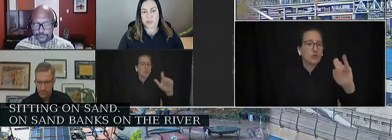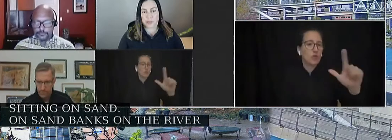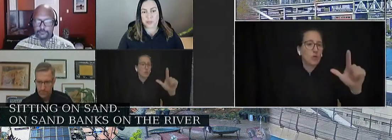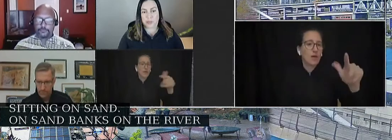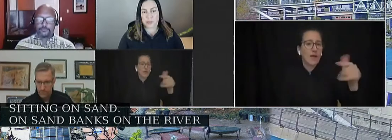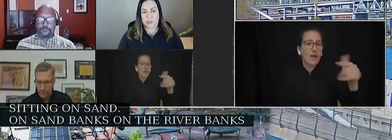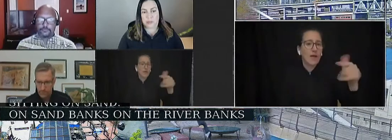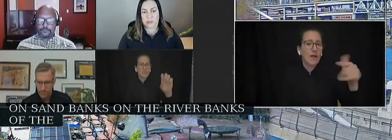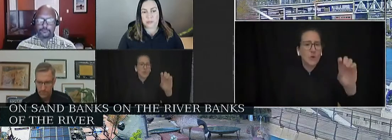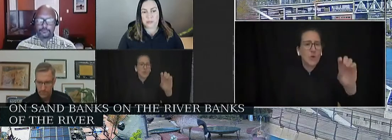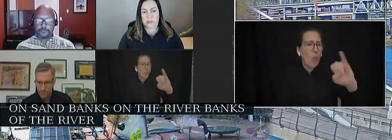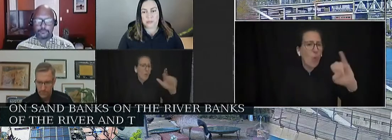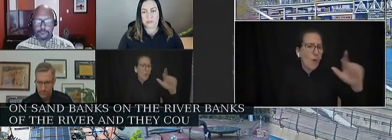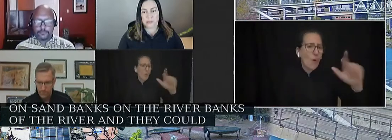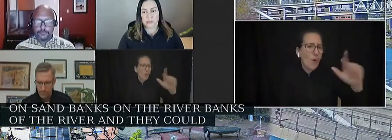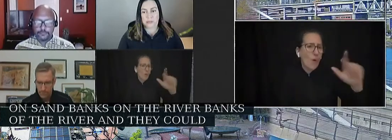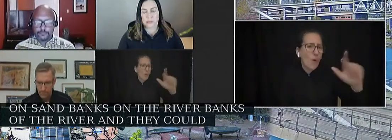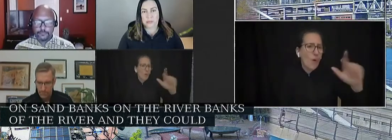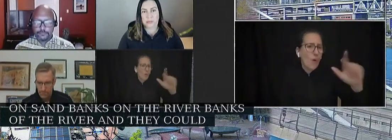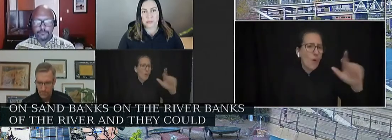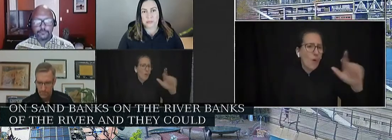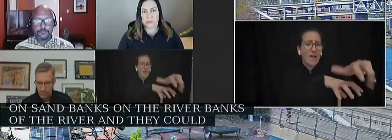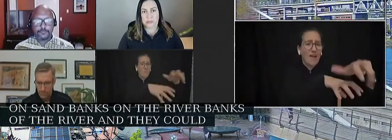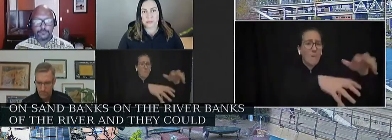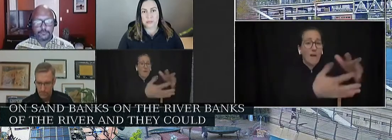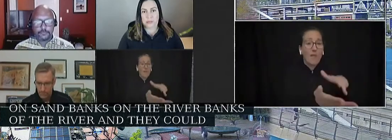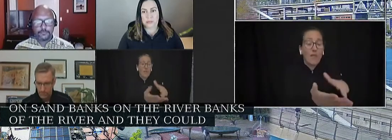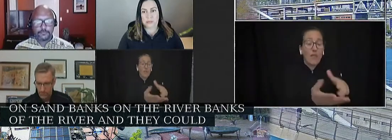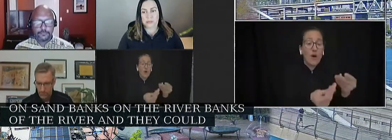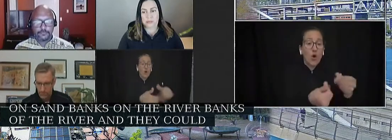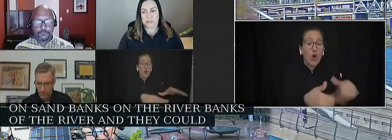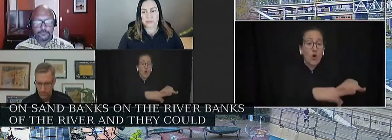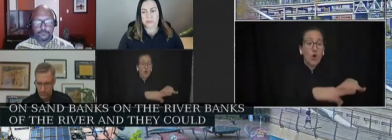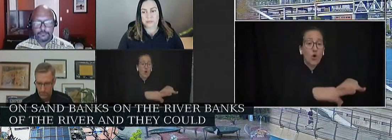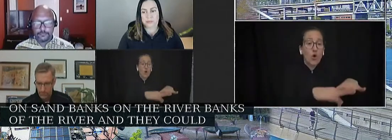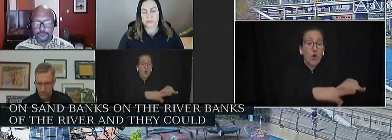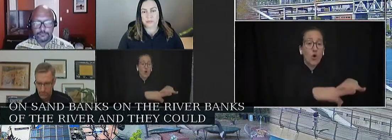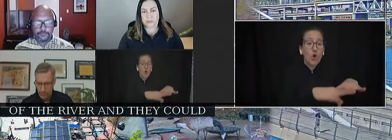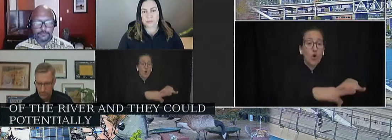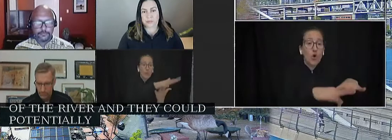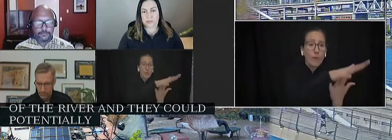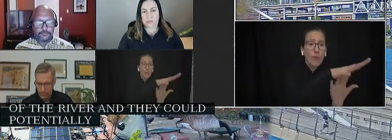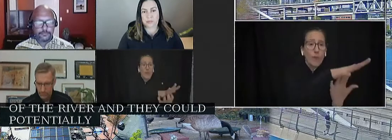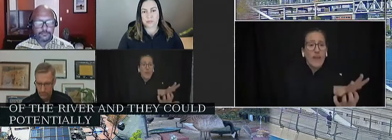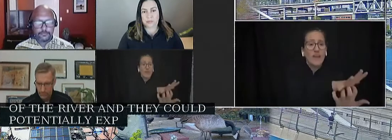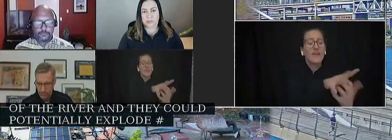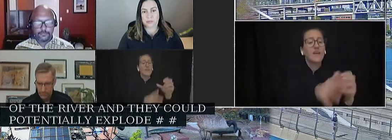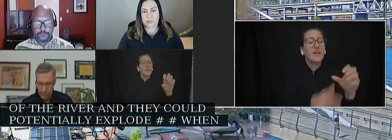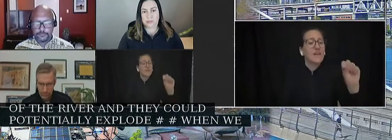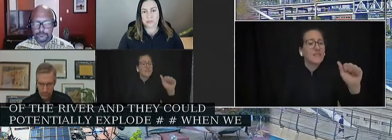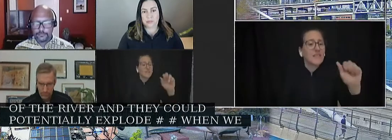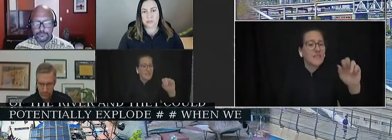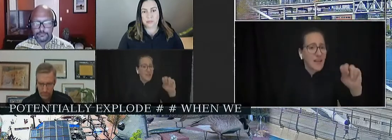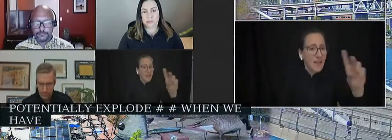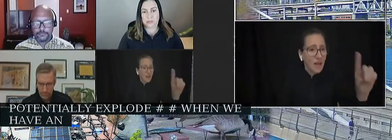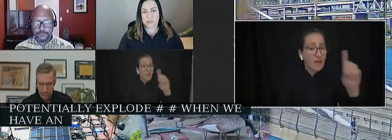and they could potentially explode when we have an earth earthquake which we are bound to have. The failure of city